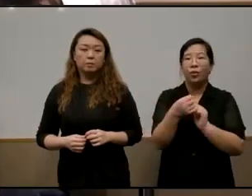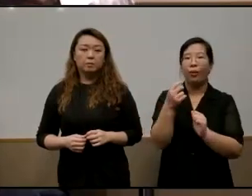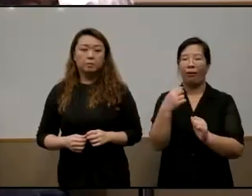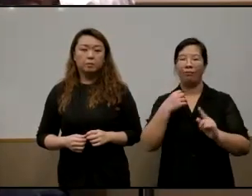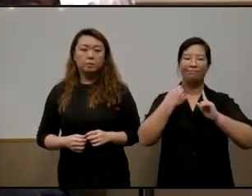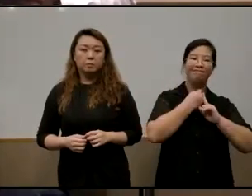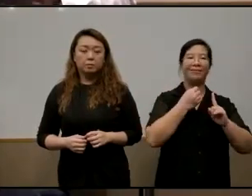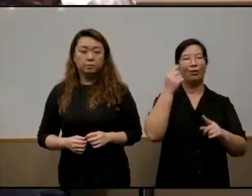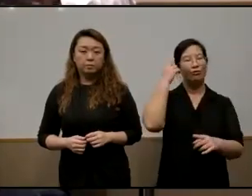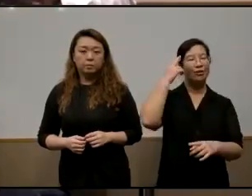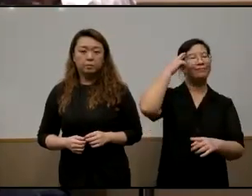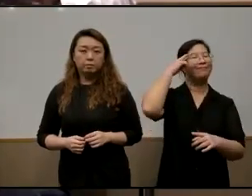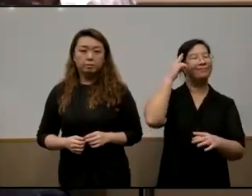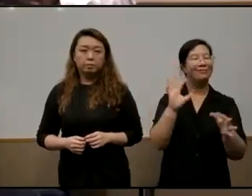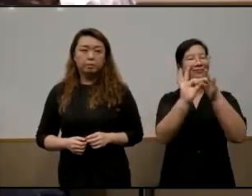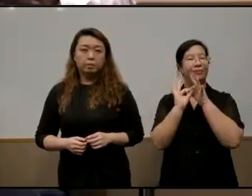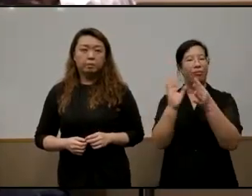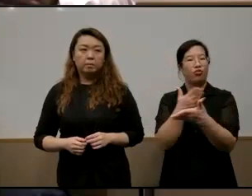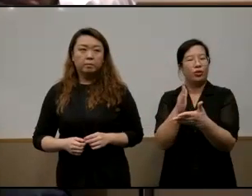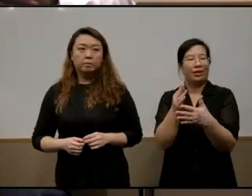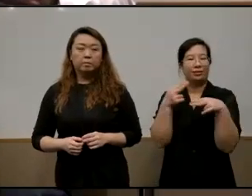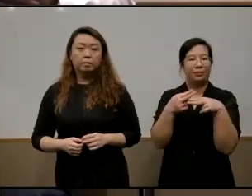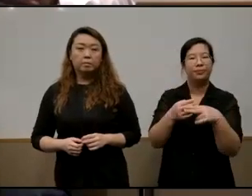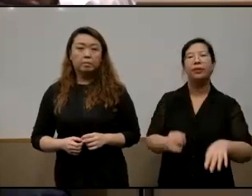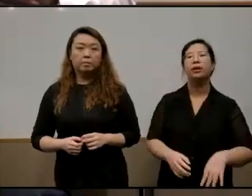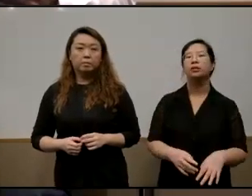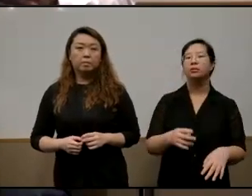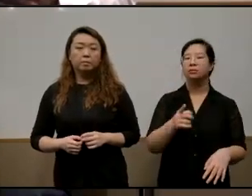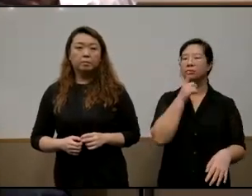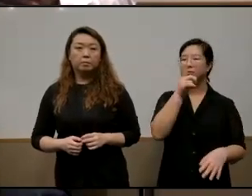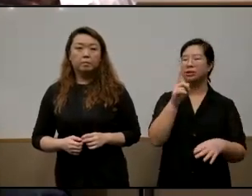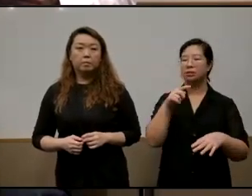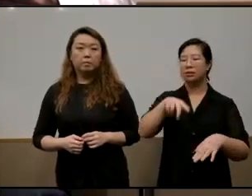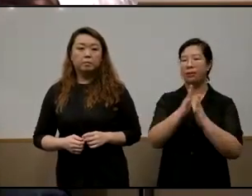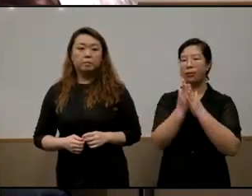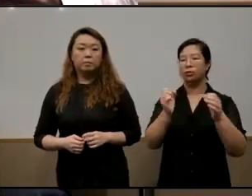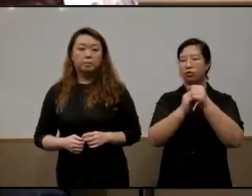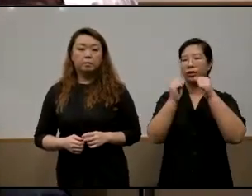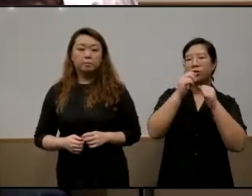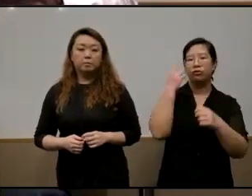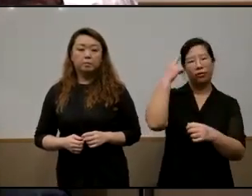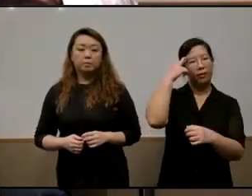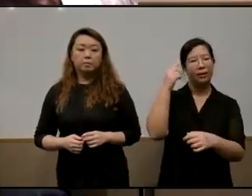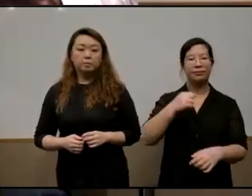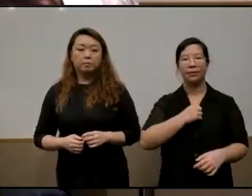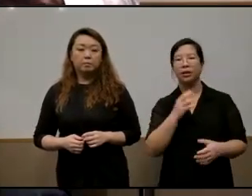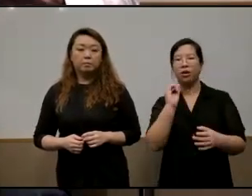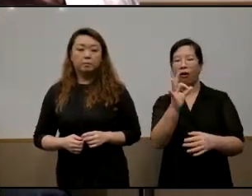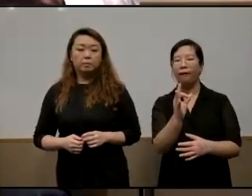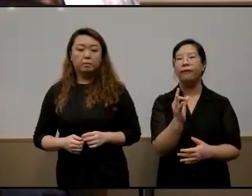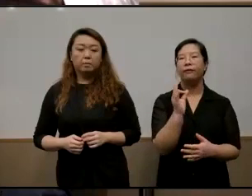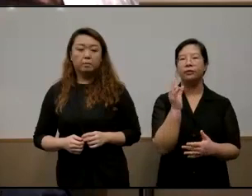me immediately and i thought uh the structure really reminds me of bob lingard and greg thompson's